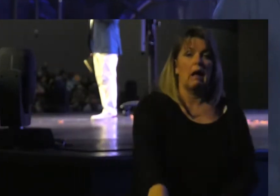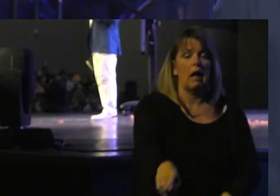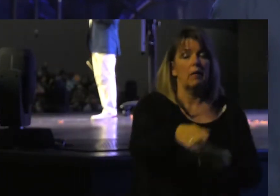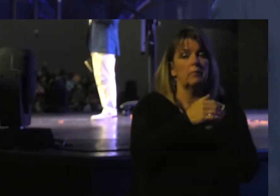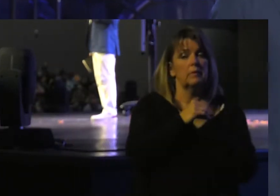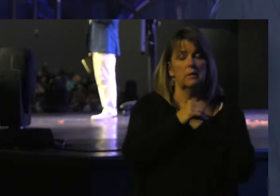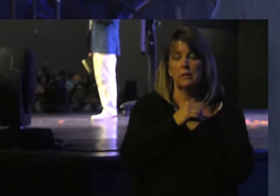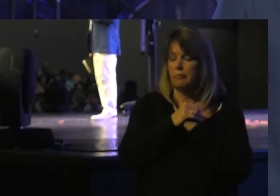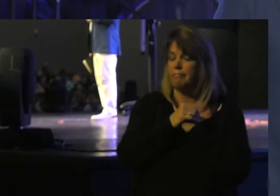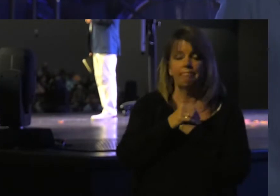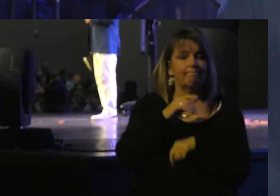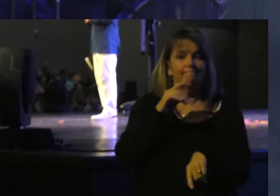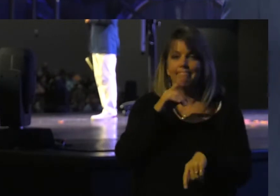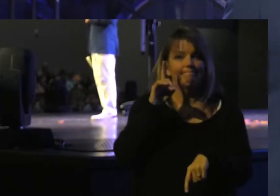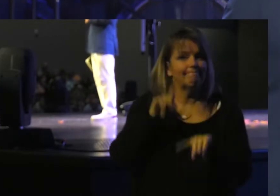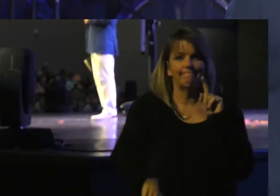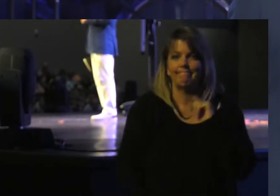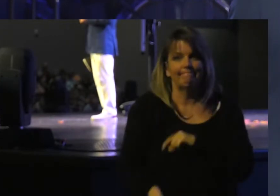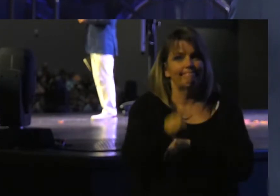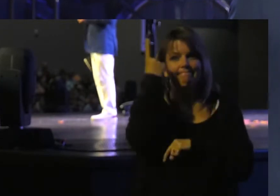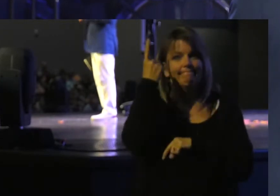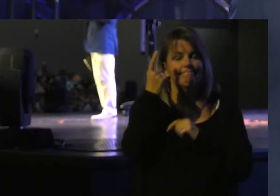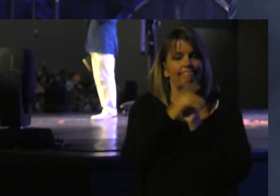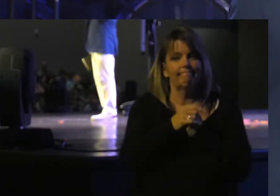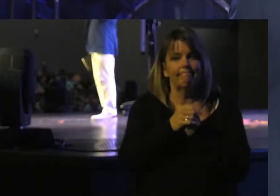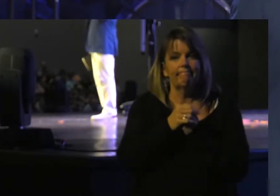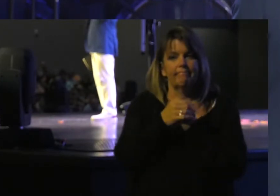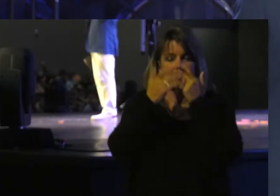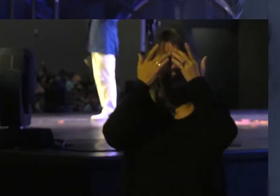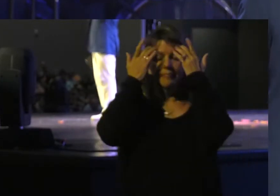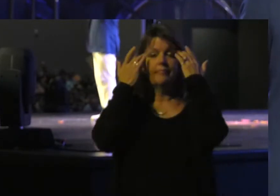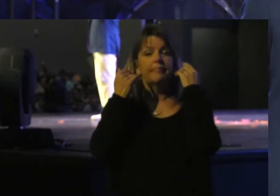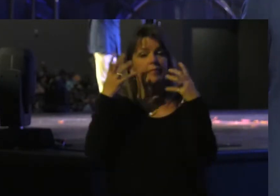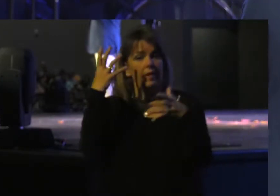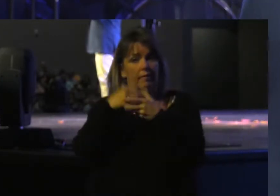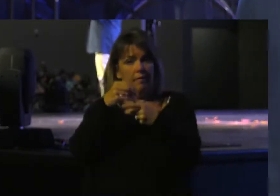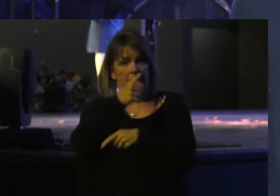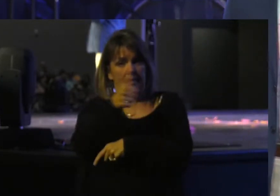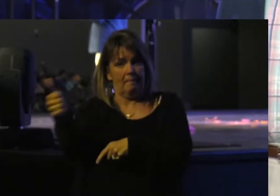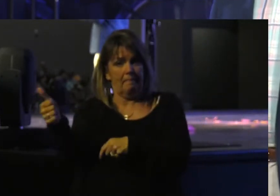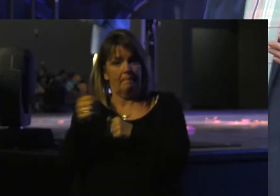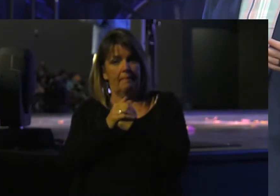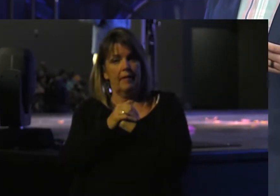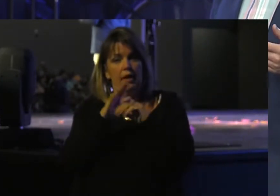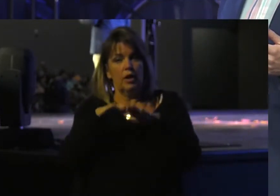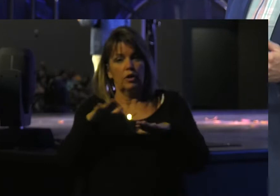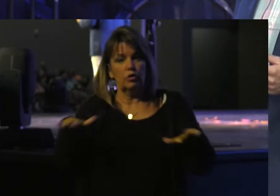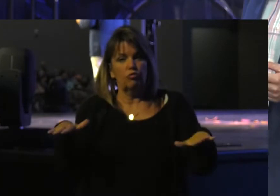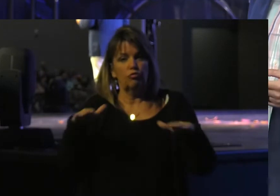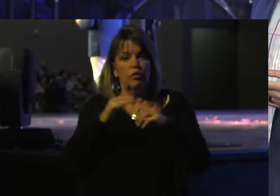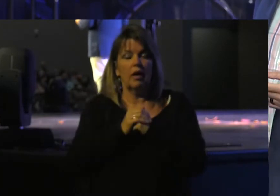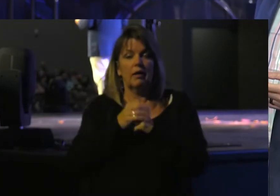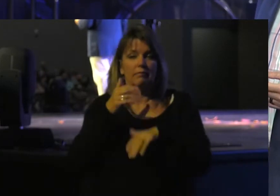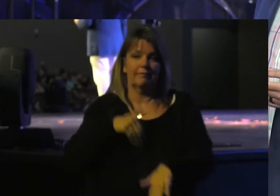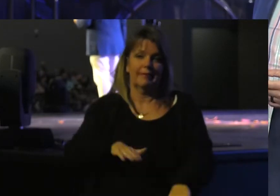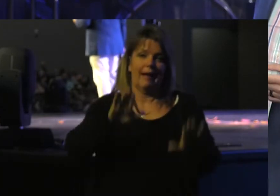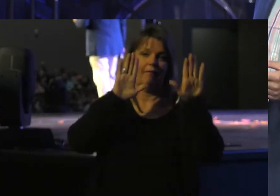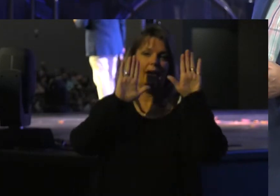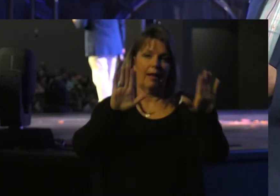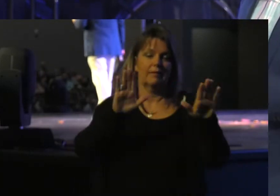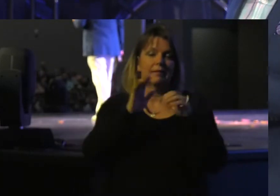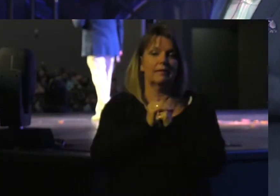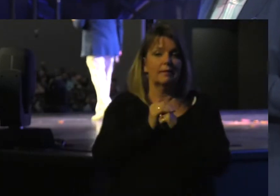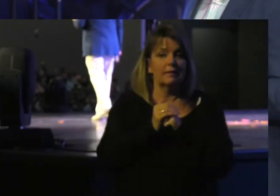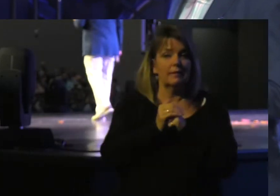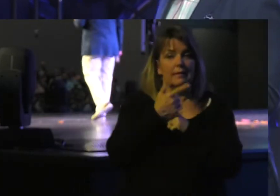incomprehensible to me And to you. They involved themselves In child sacrifice. One